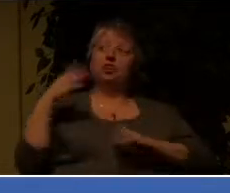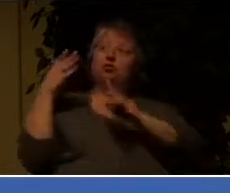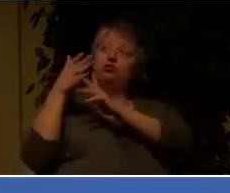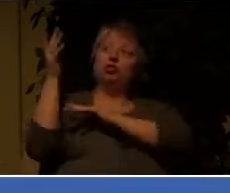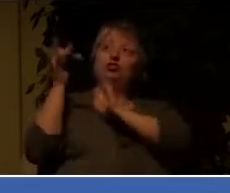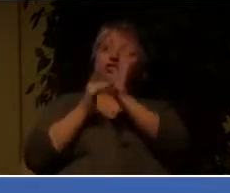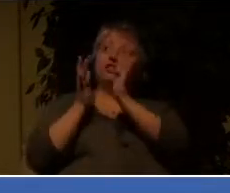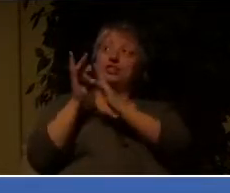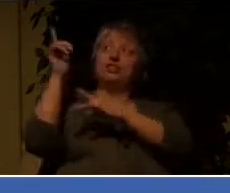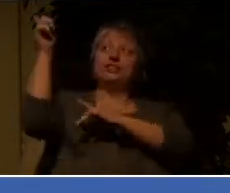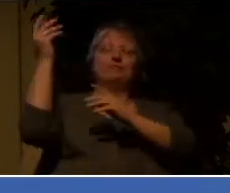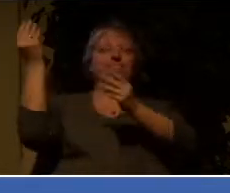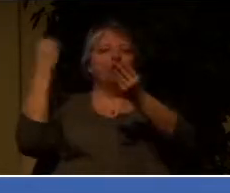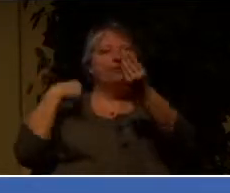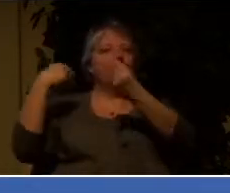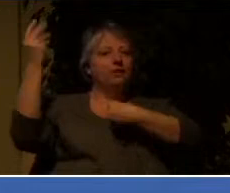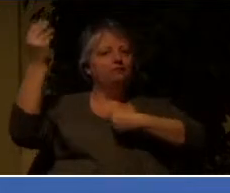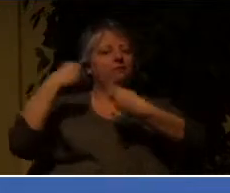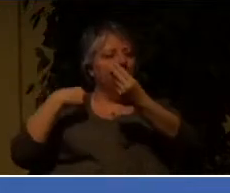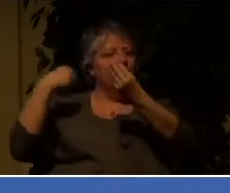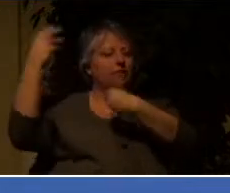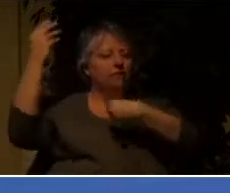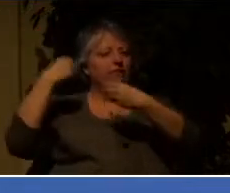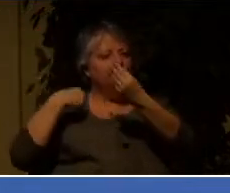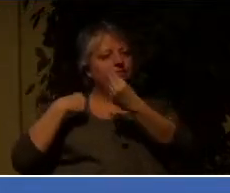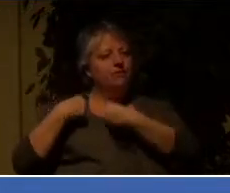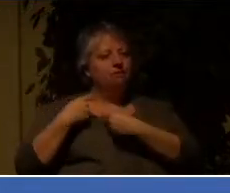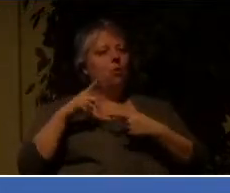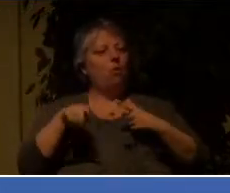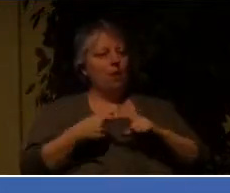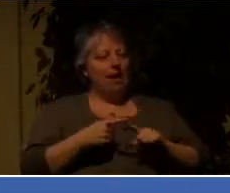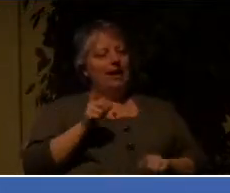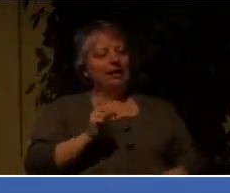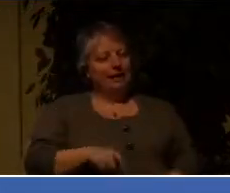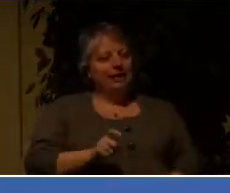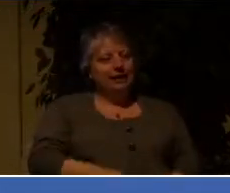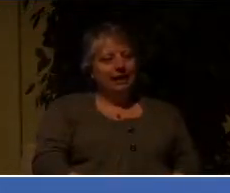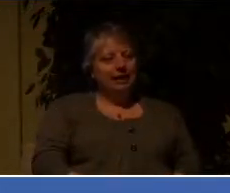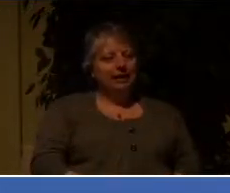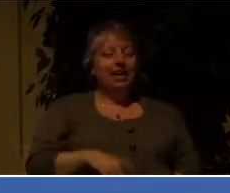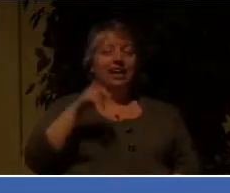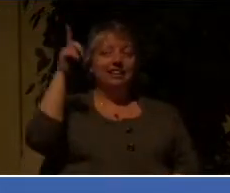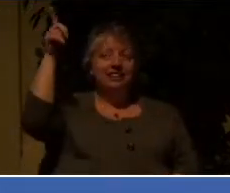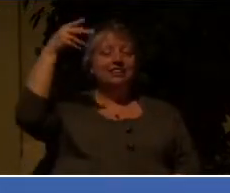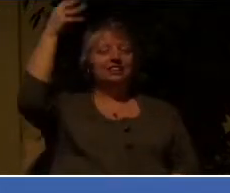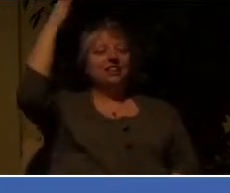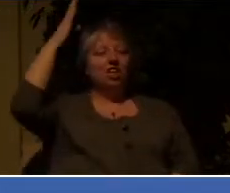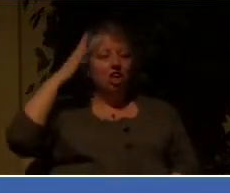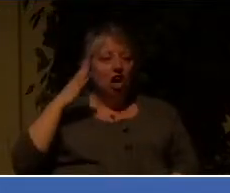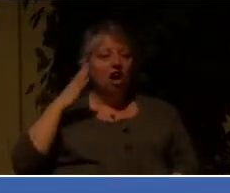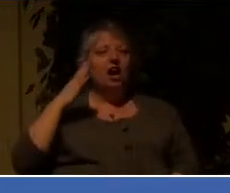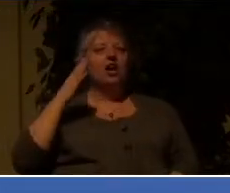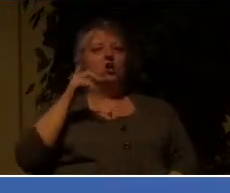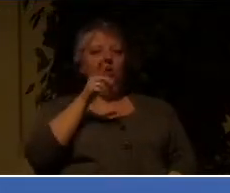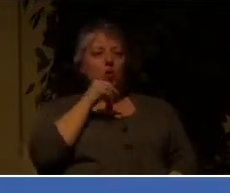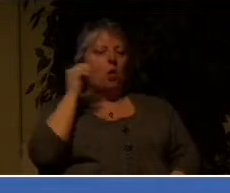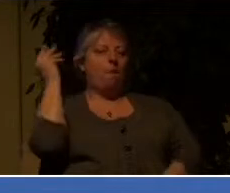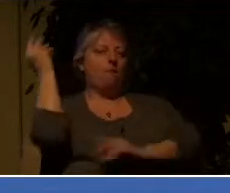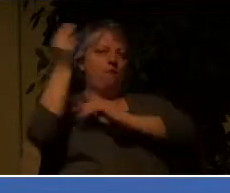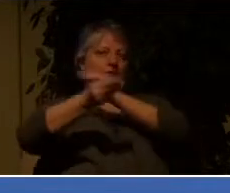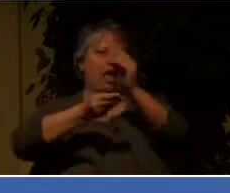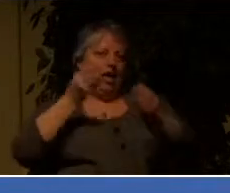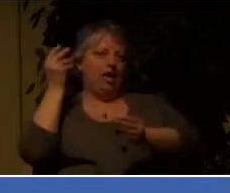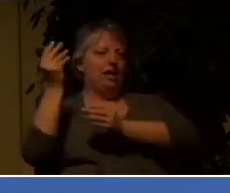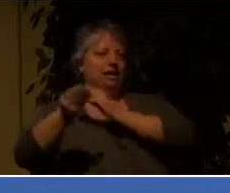I need it. He is a God of provision. So what do you think Satan's